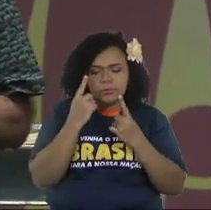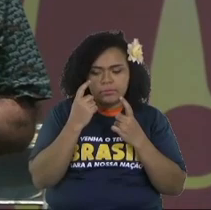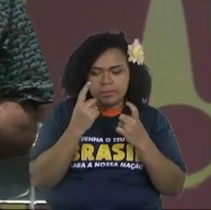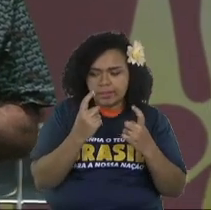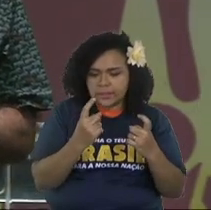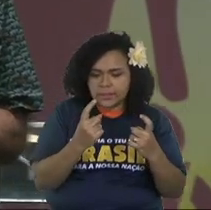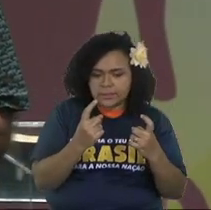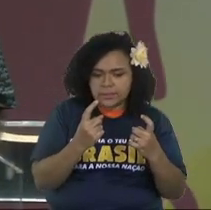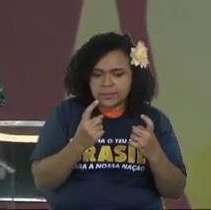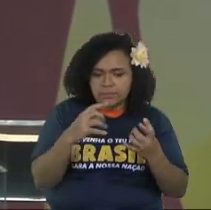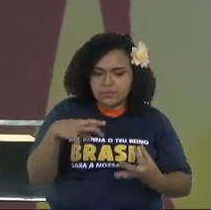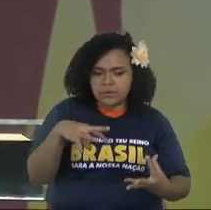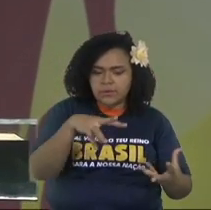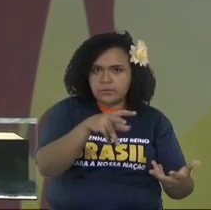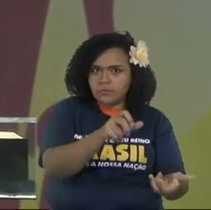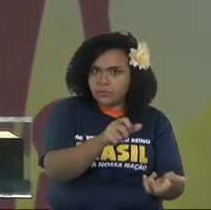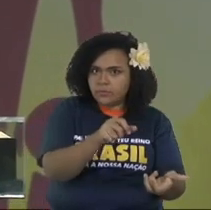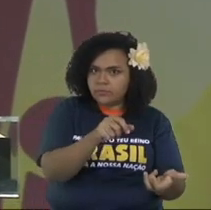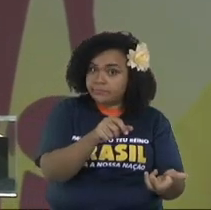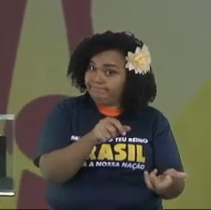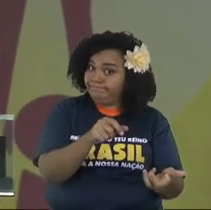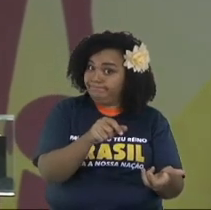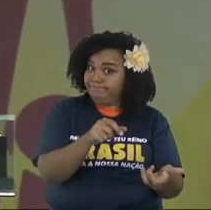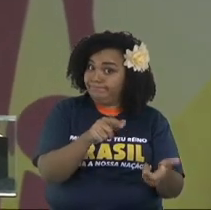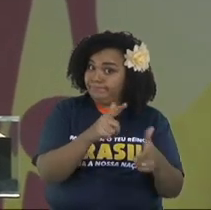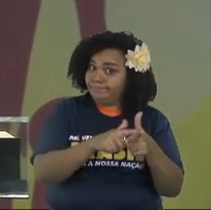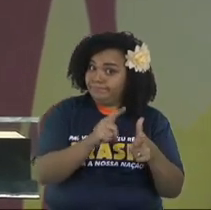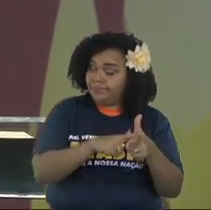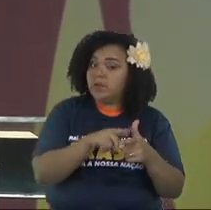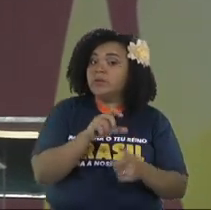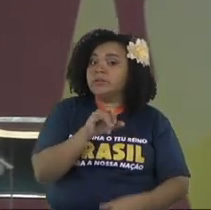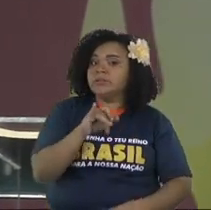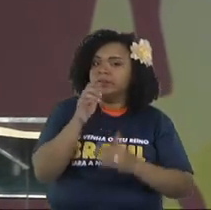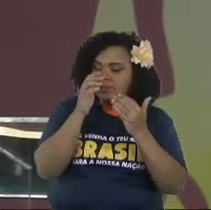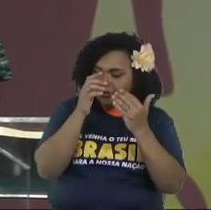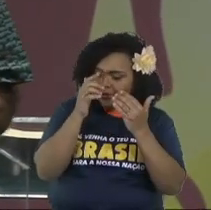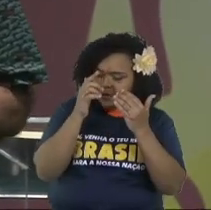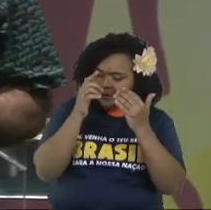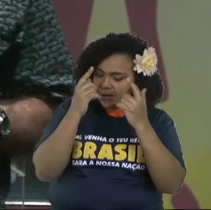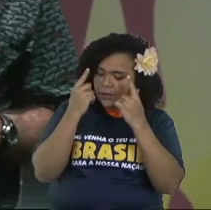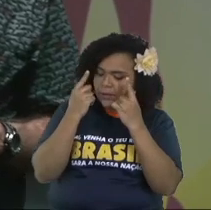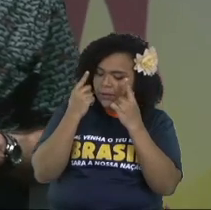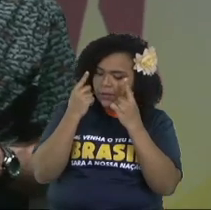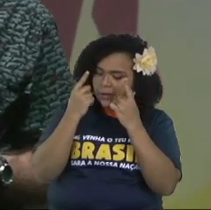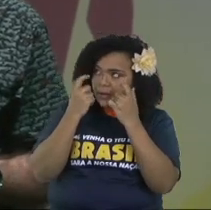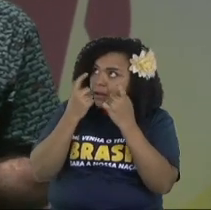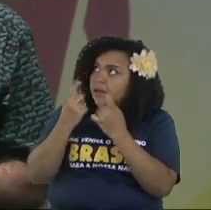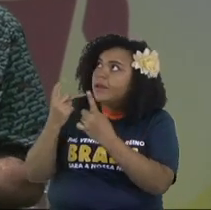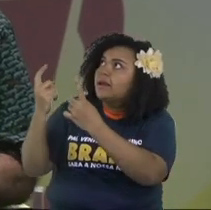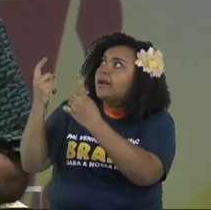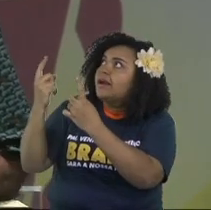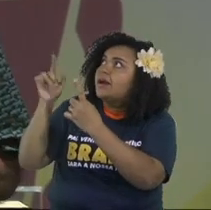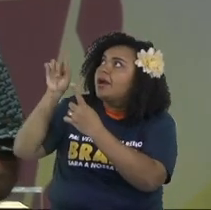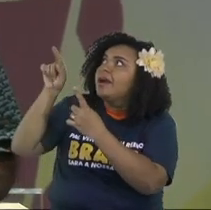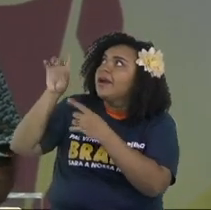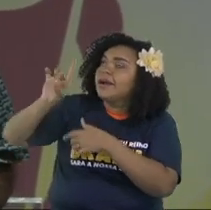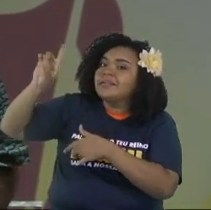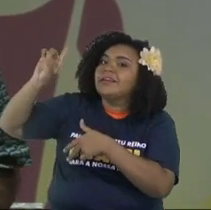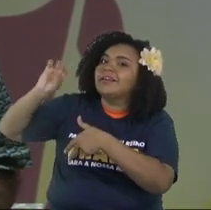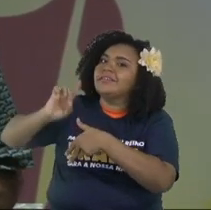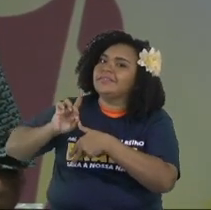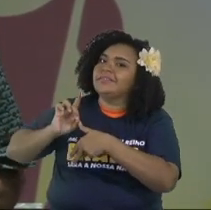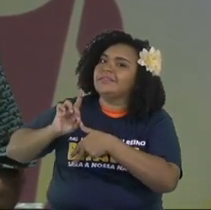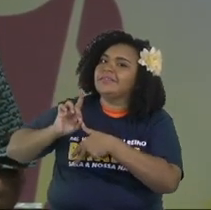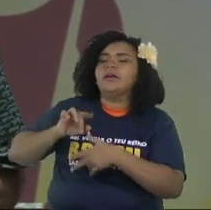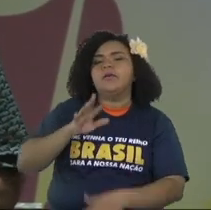the Bible says that where is your treasure there will be your heart do you remember when you were